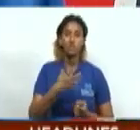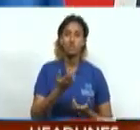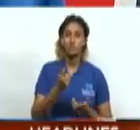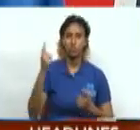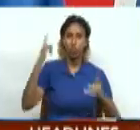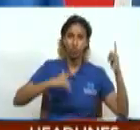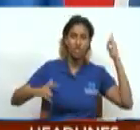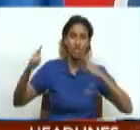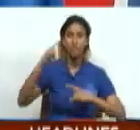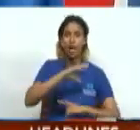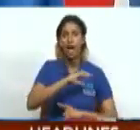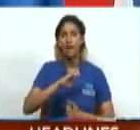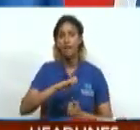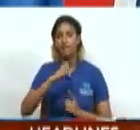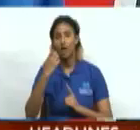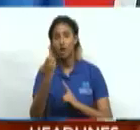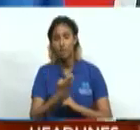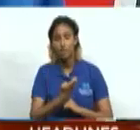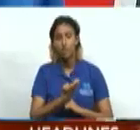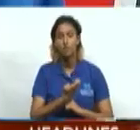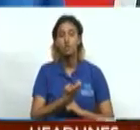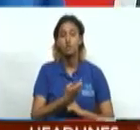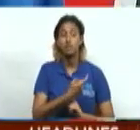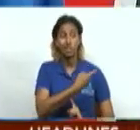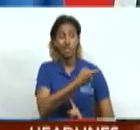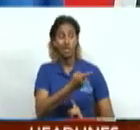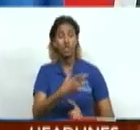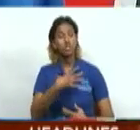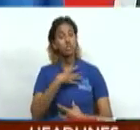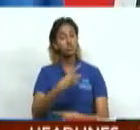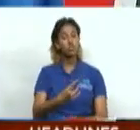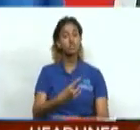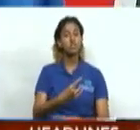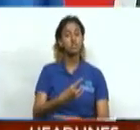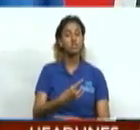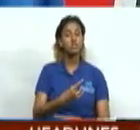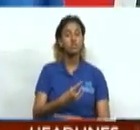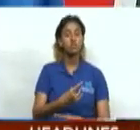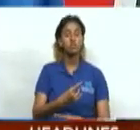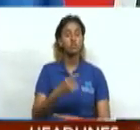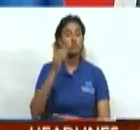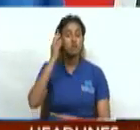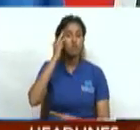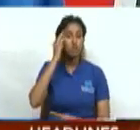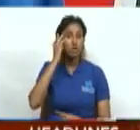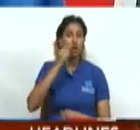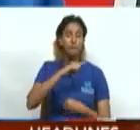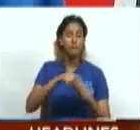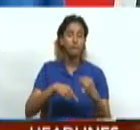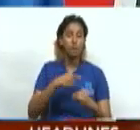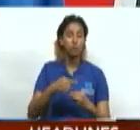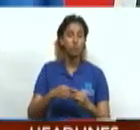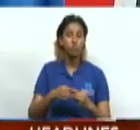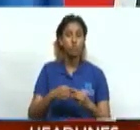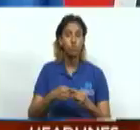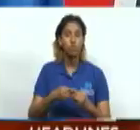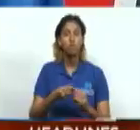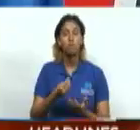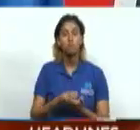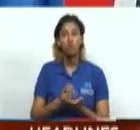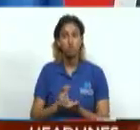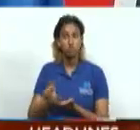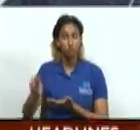earnings. They are interested in considering development finance